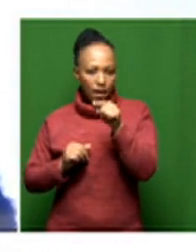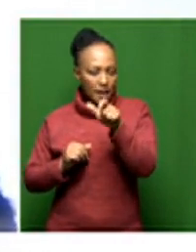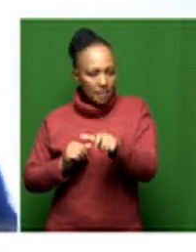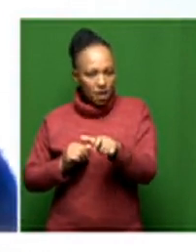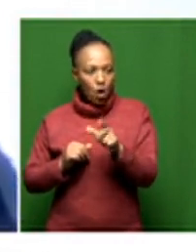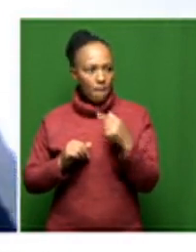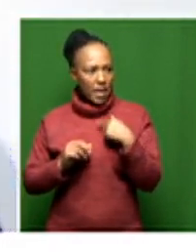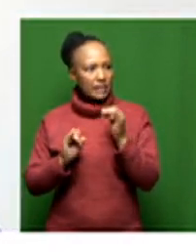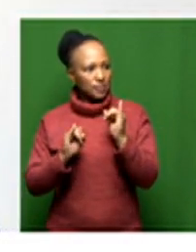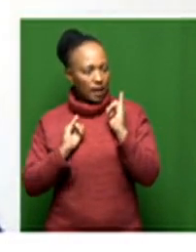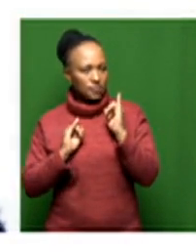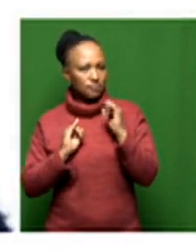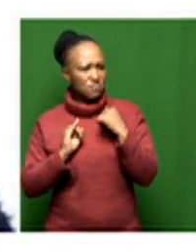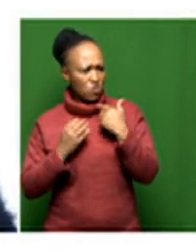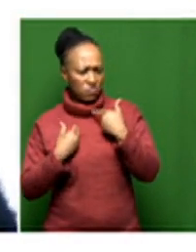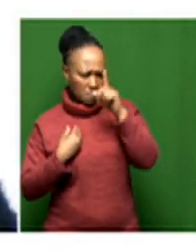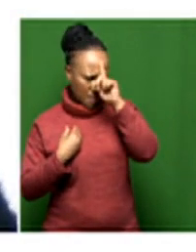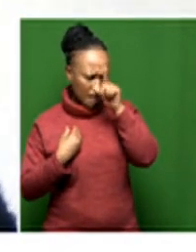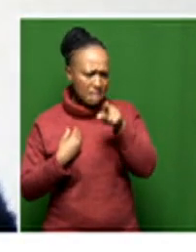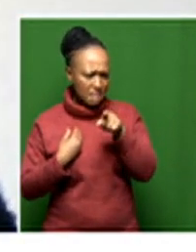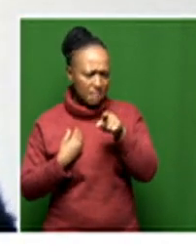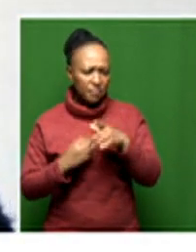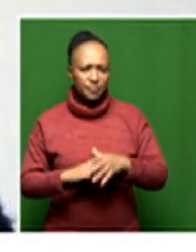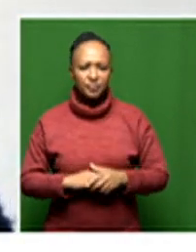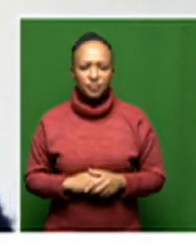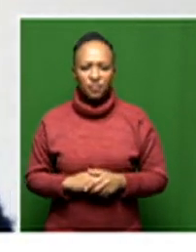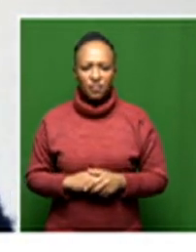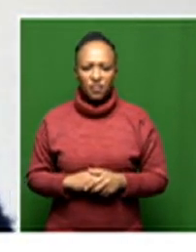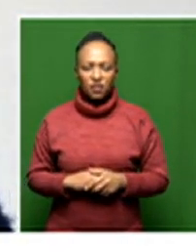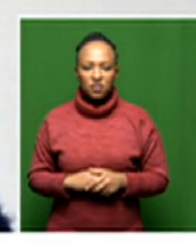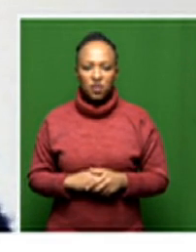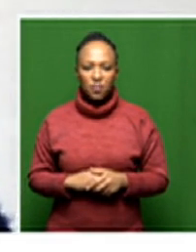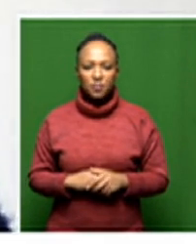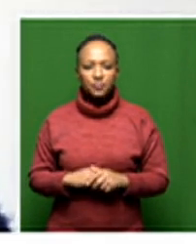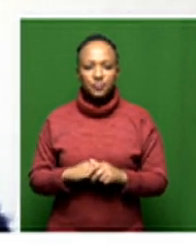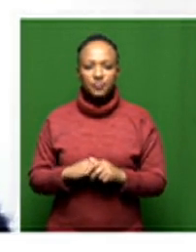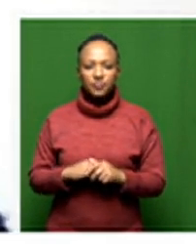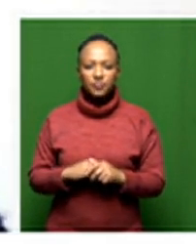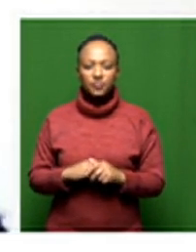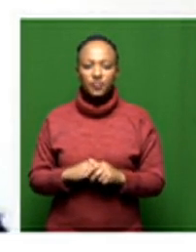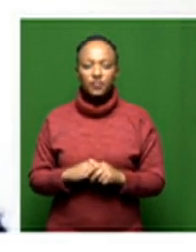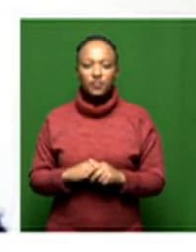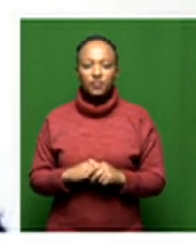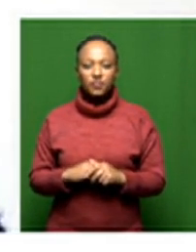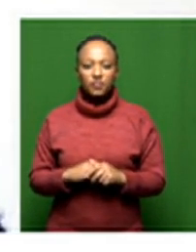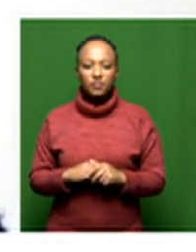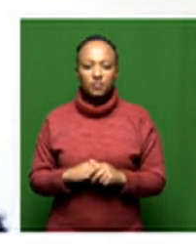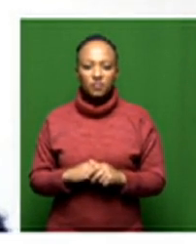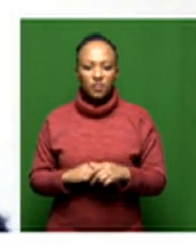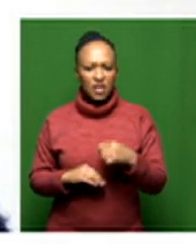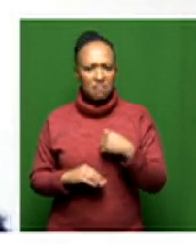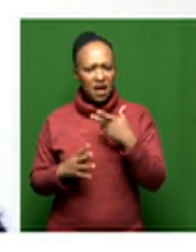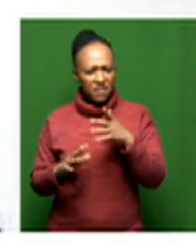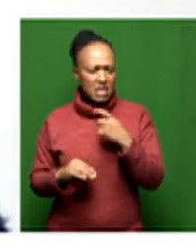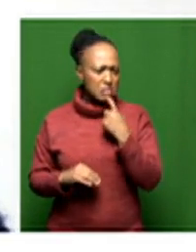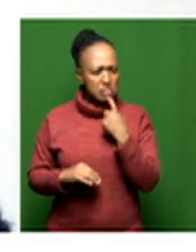it seriously um so but i just i was very in tune with what it is that i